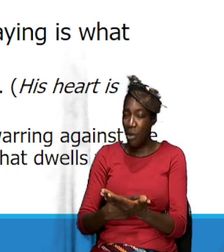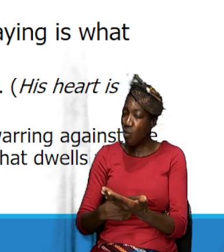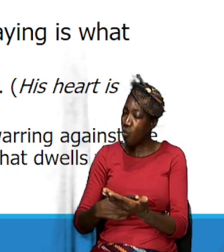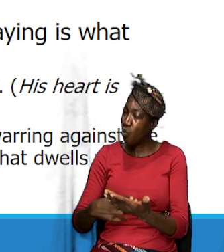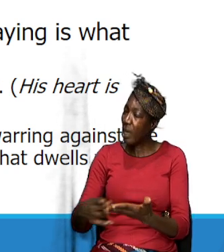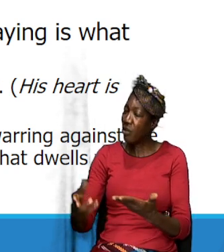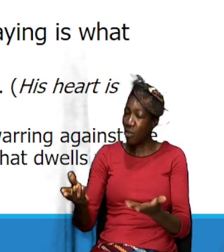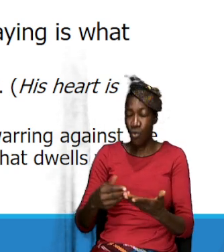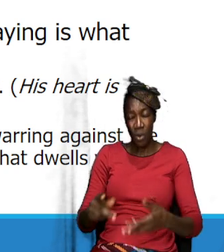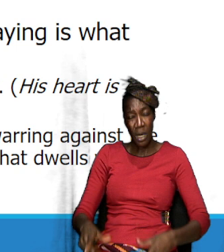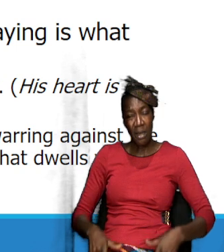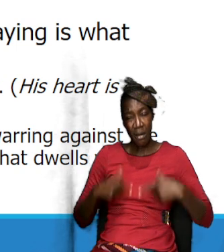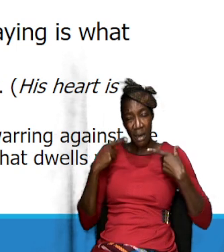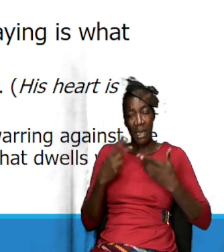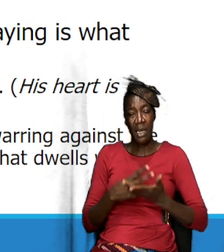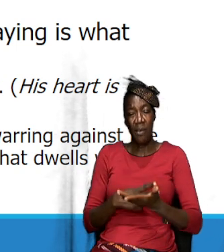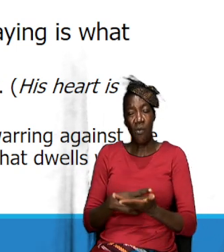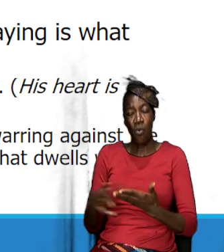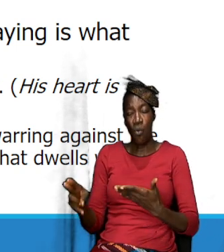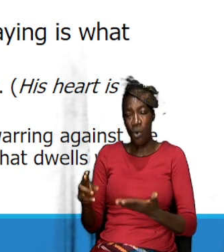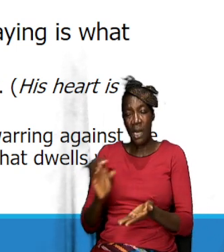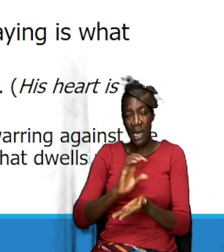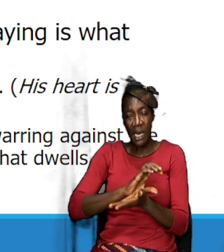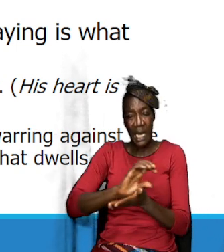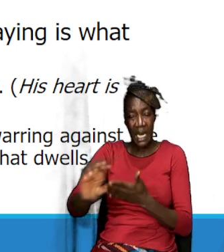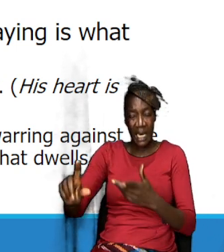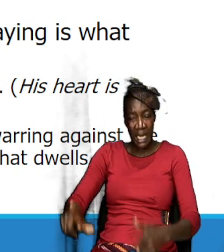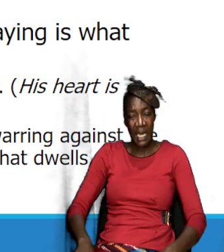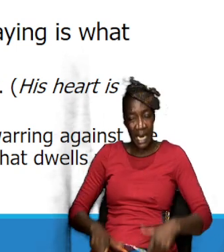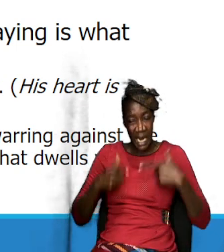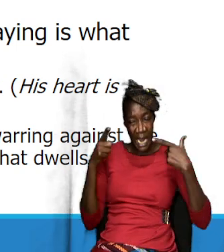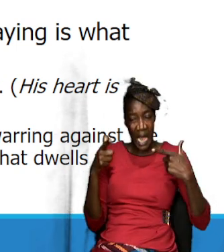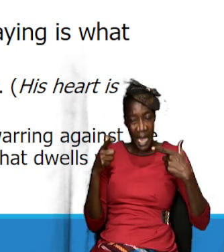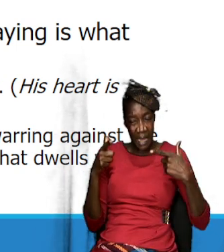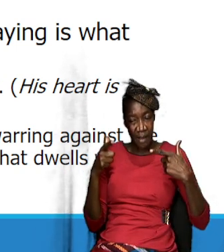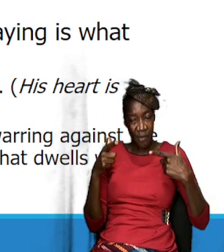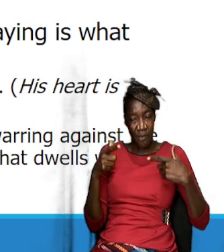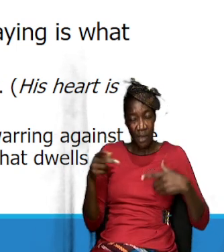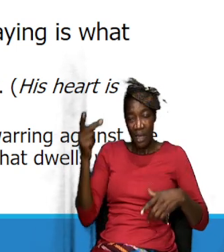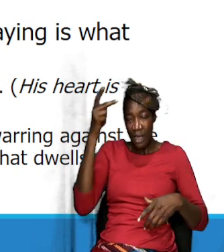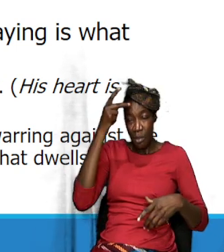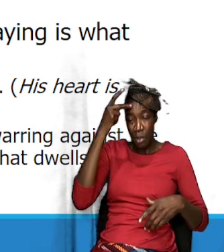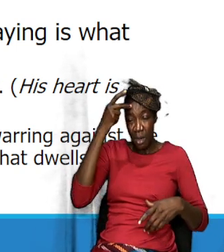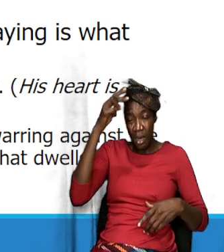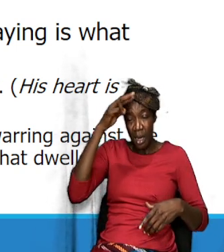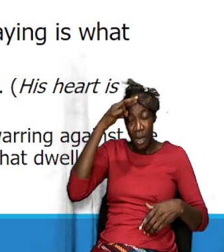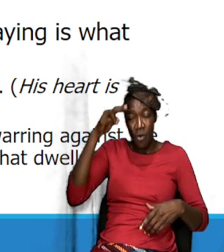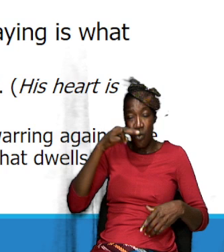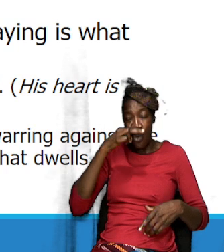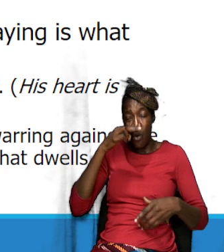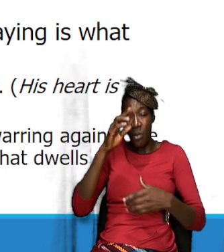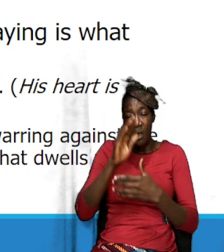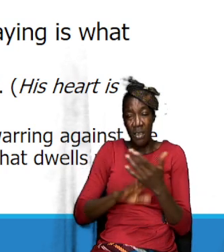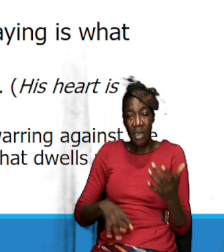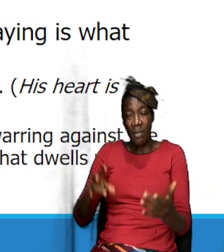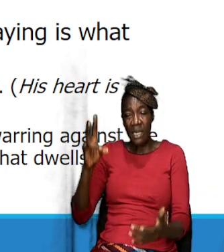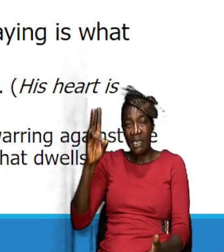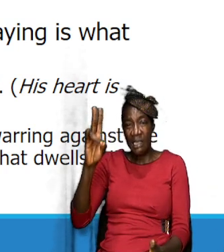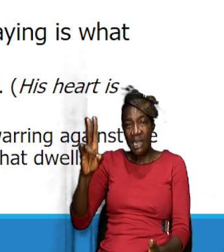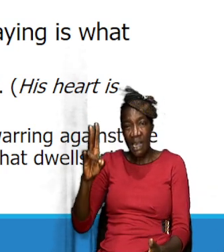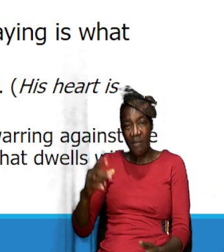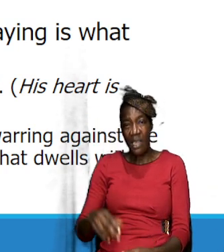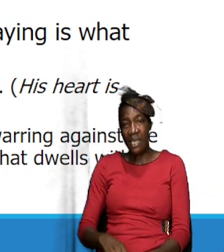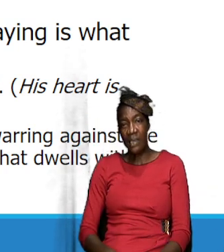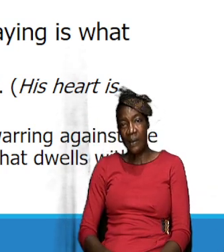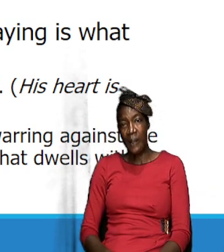to live a clean life Paul picks it up in Romans 7 I believe this is like a parallel scripture in some